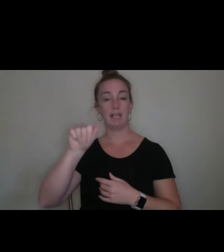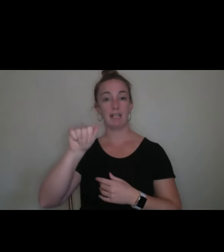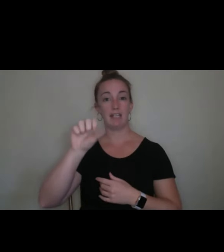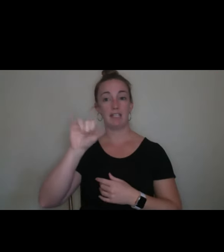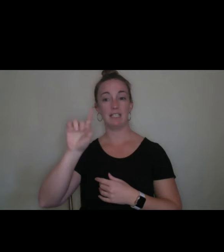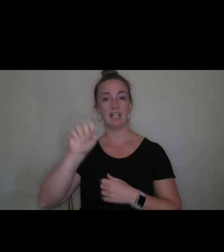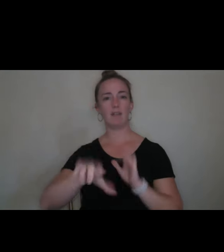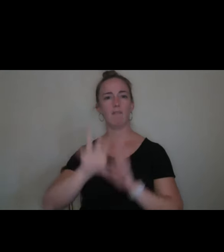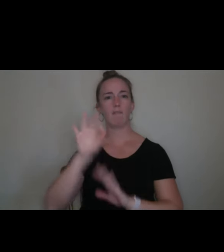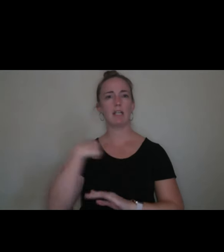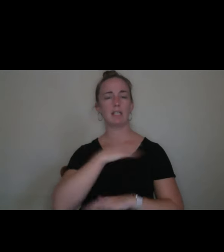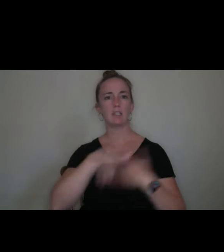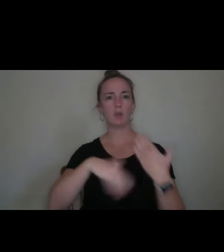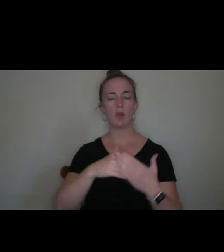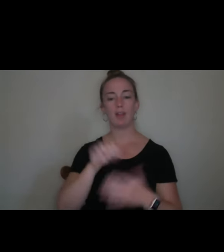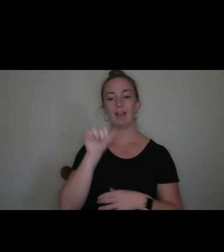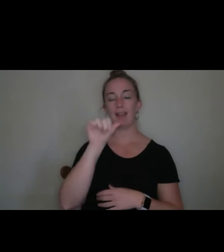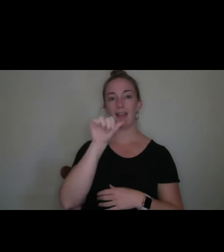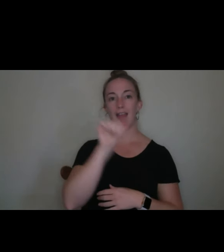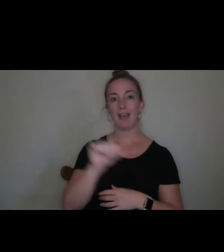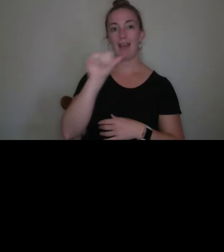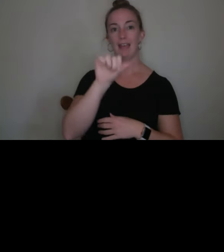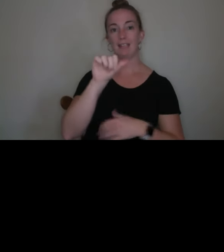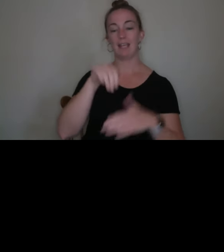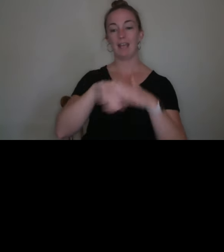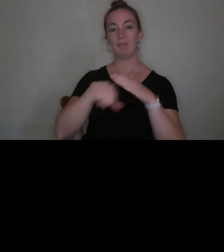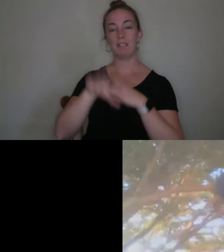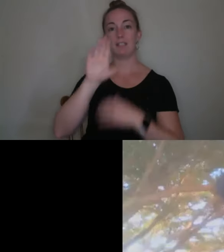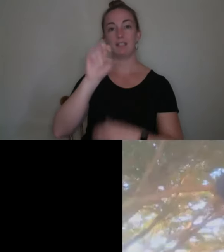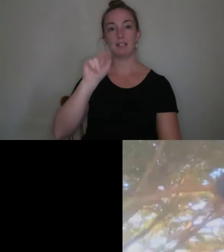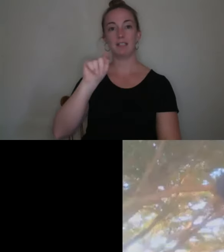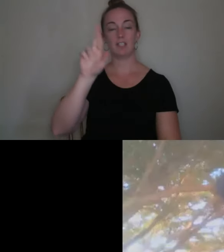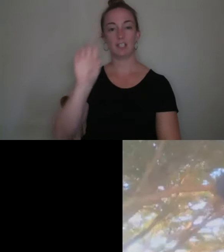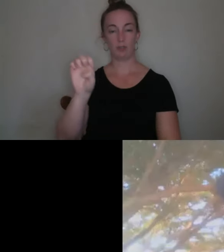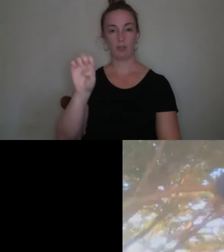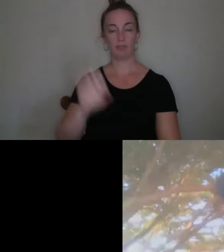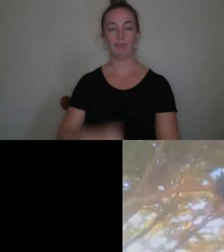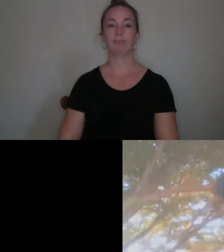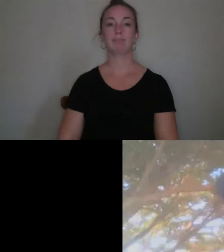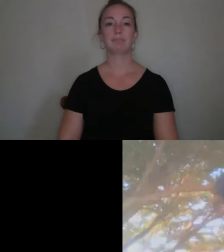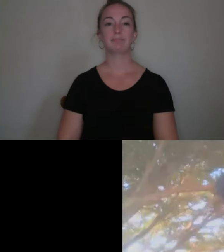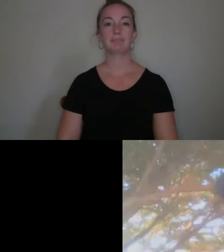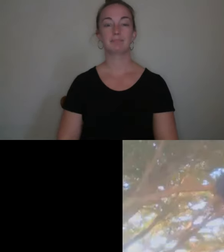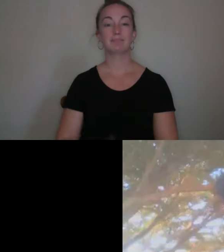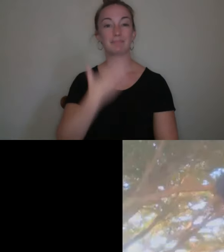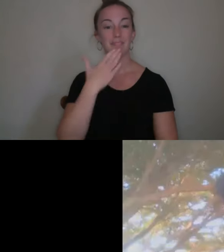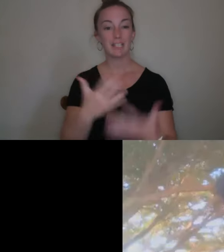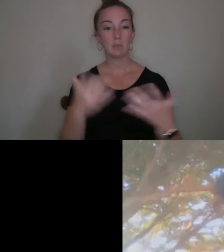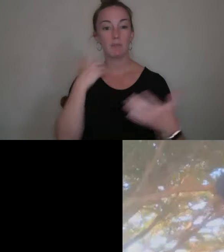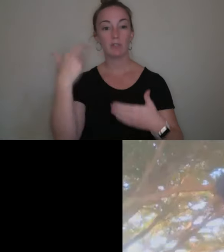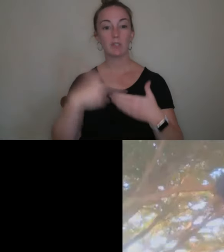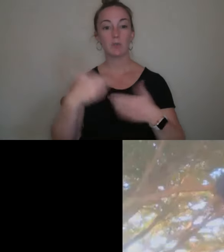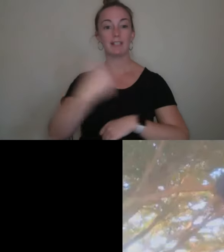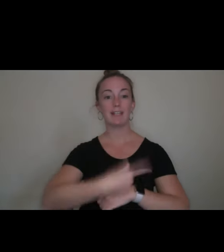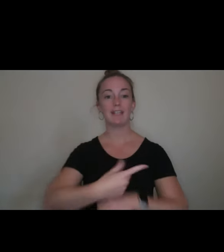any social media at admission center. So it's at admission center. Thank you so much for joining today.